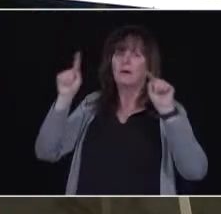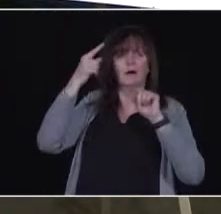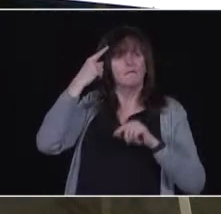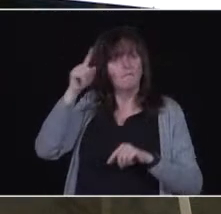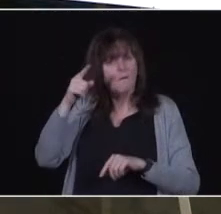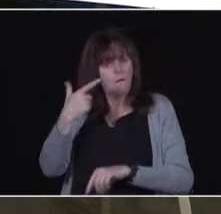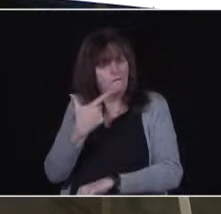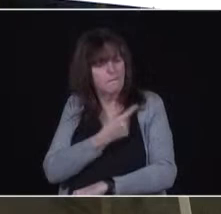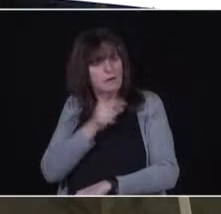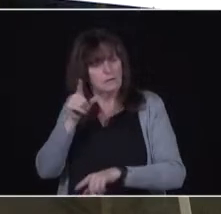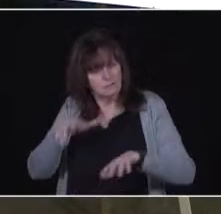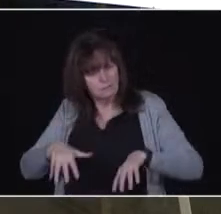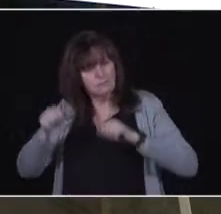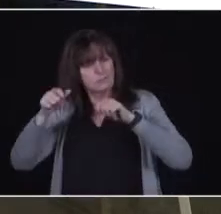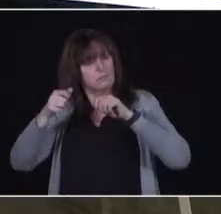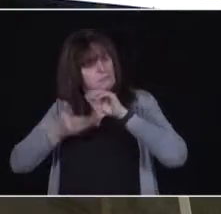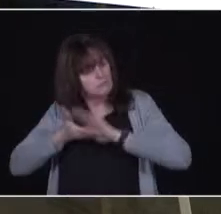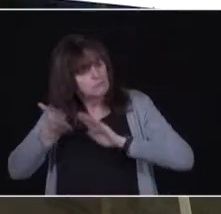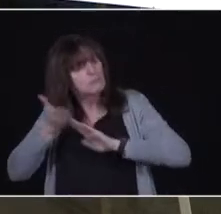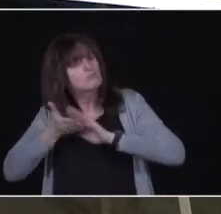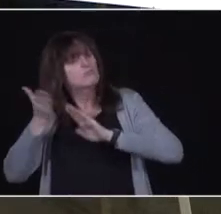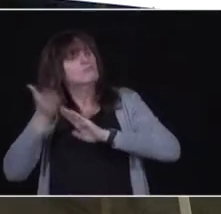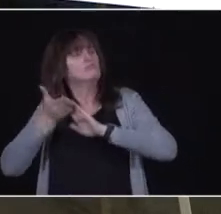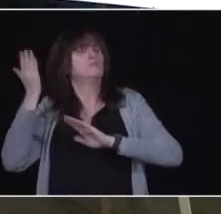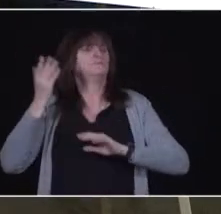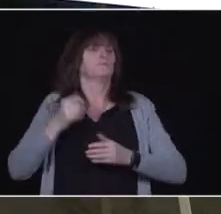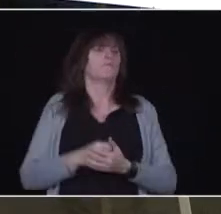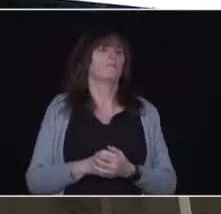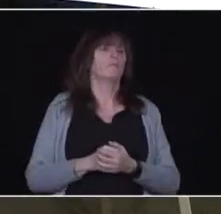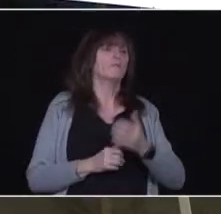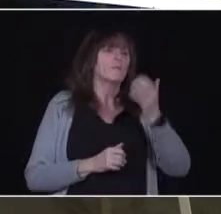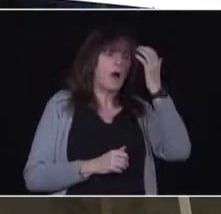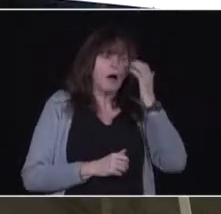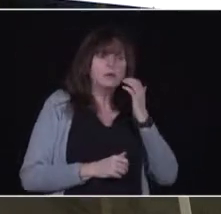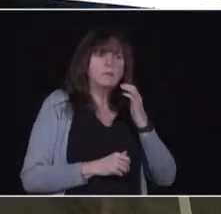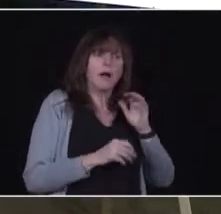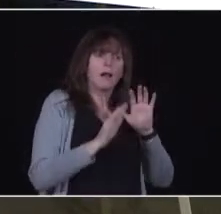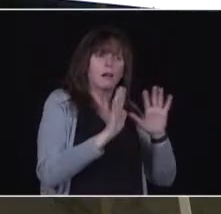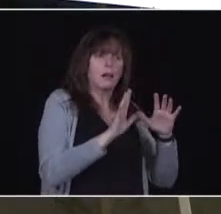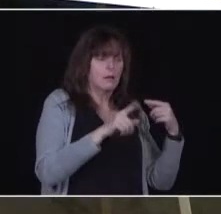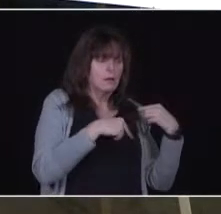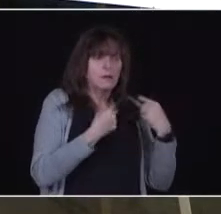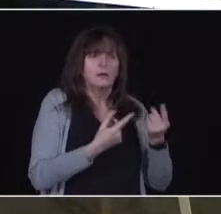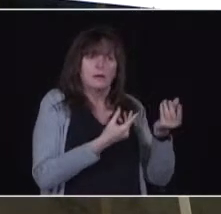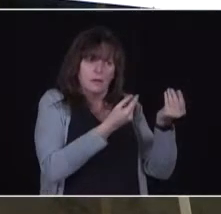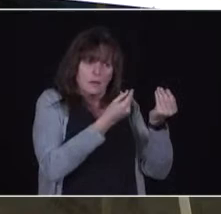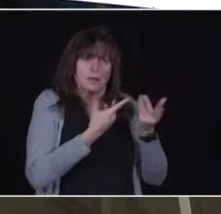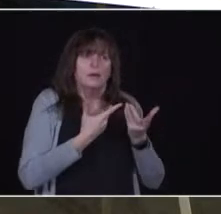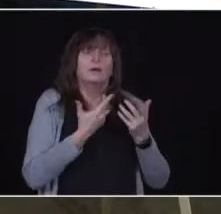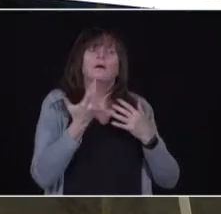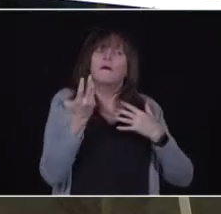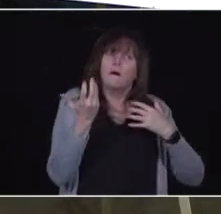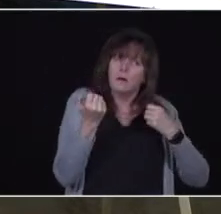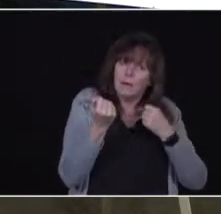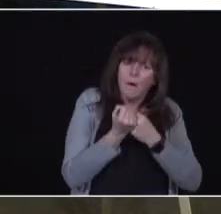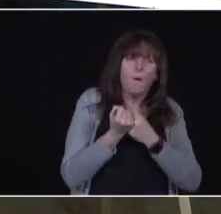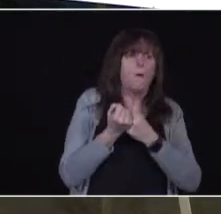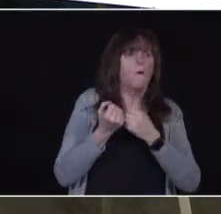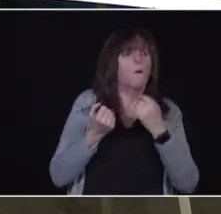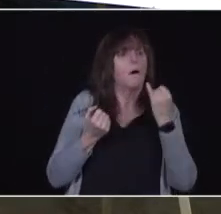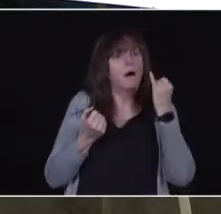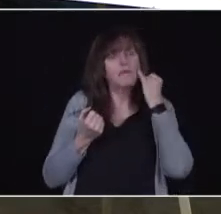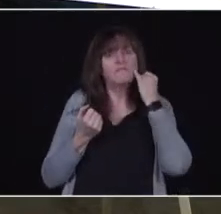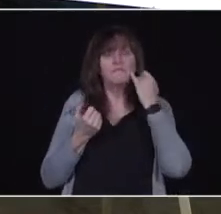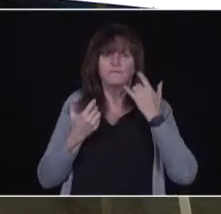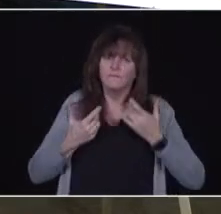want to be engaged, this is the only light in the COVID-19 tragedy, and we want to be engaged. We want that. They're coordinating and collaborating with the